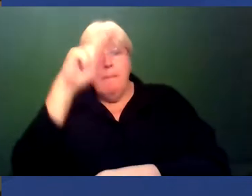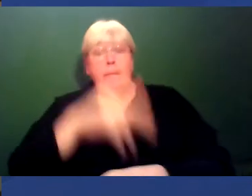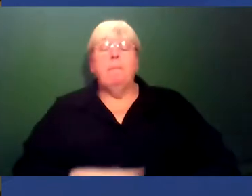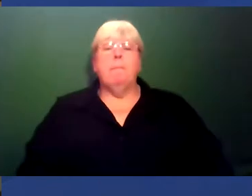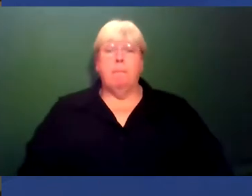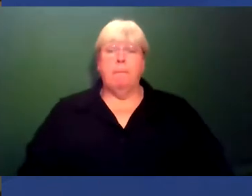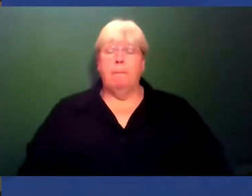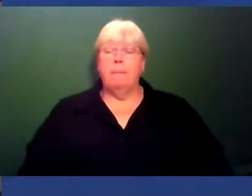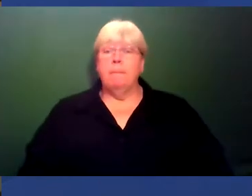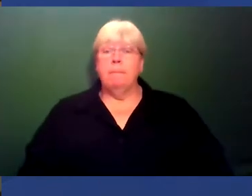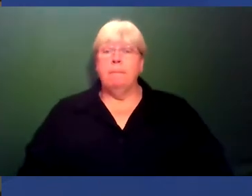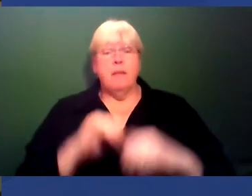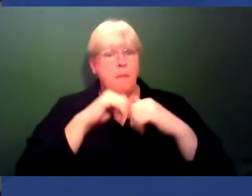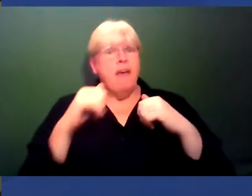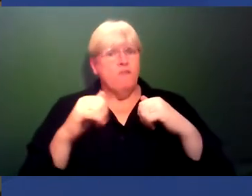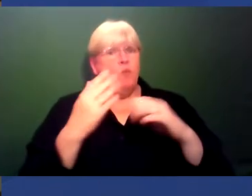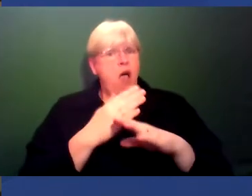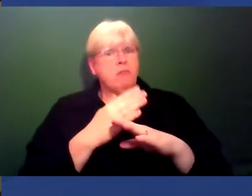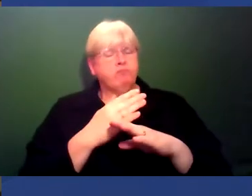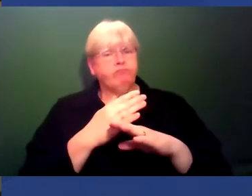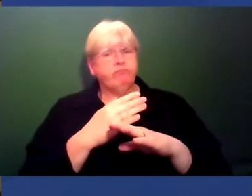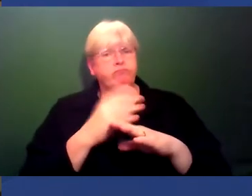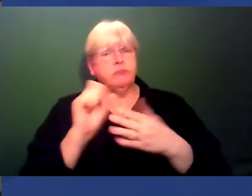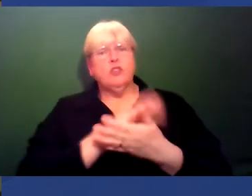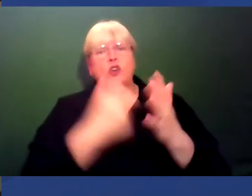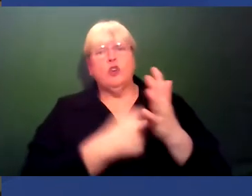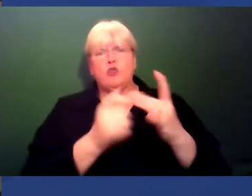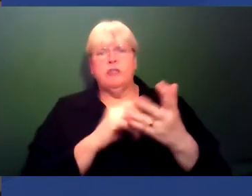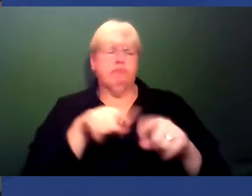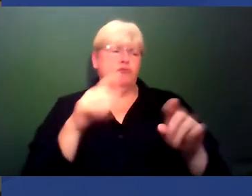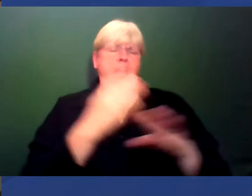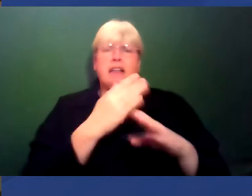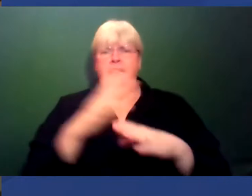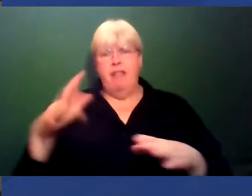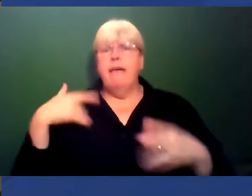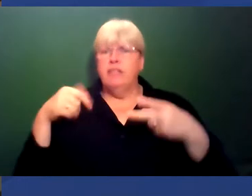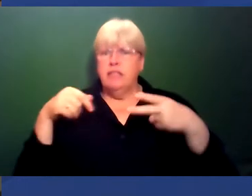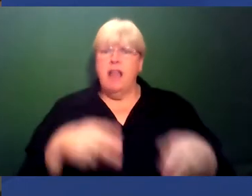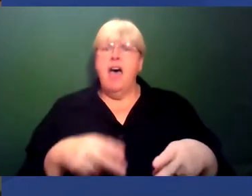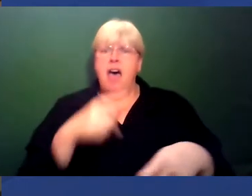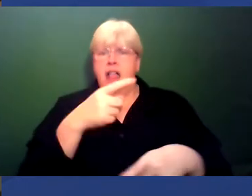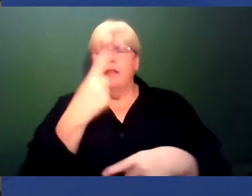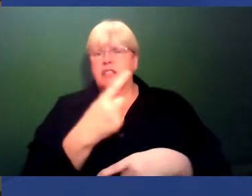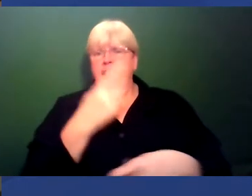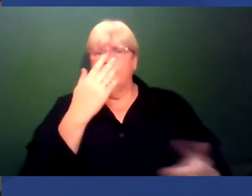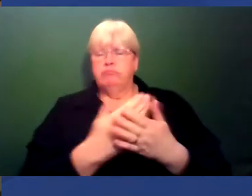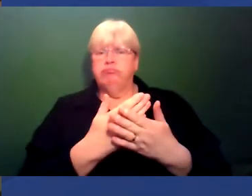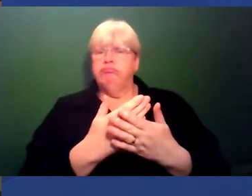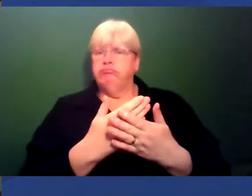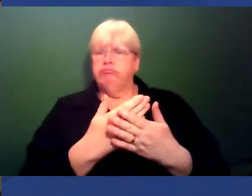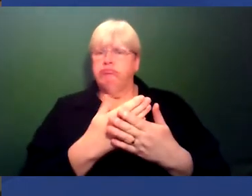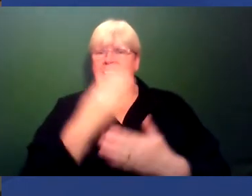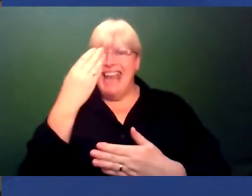Apart from work, as you probably have guessed, Chris has a very active lifestyle, and he's confirmed that he's completed nine